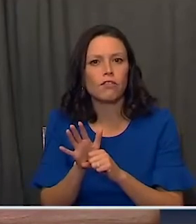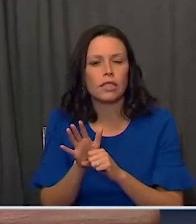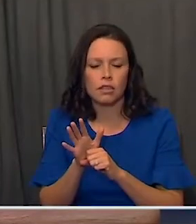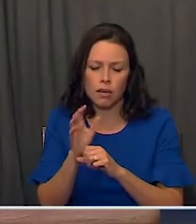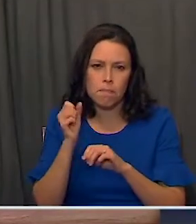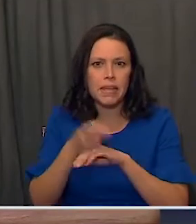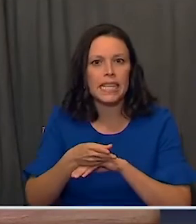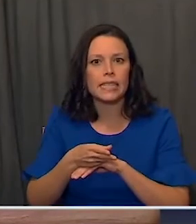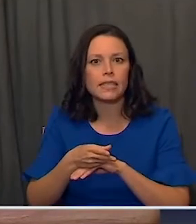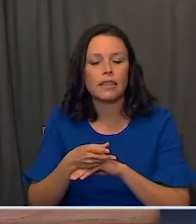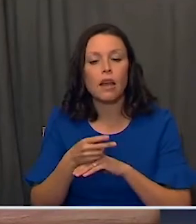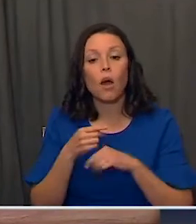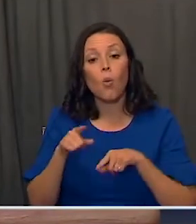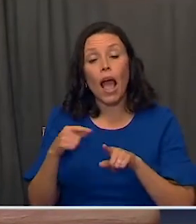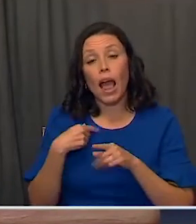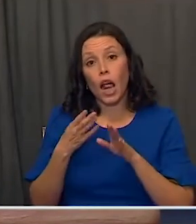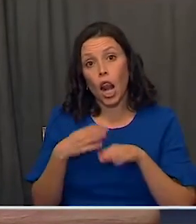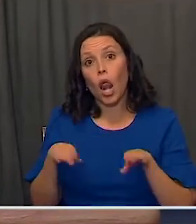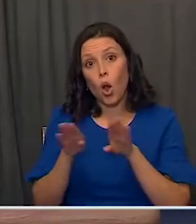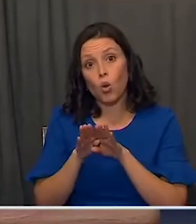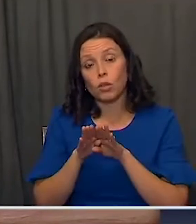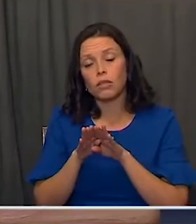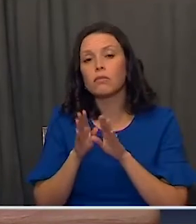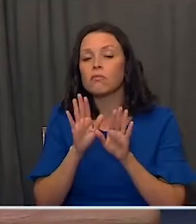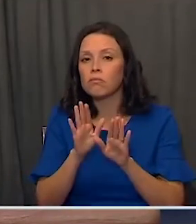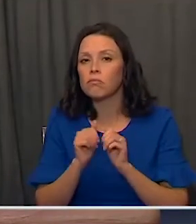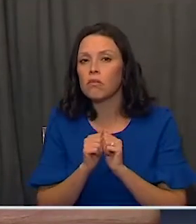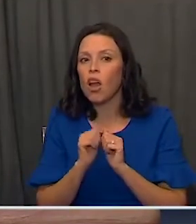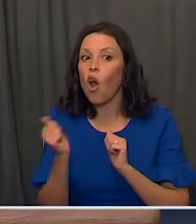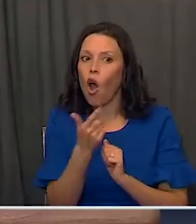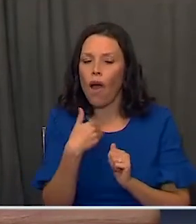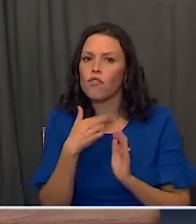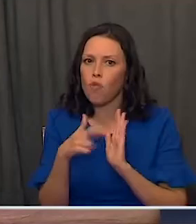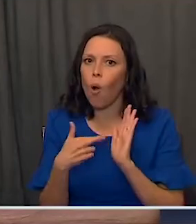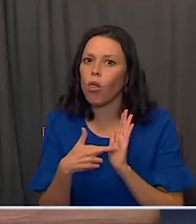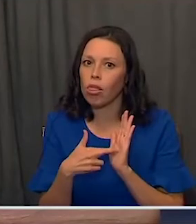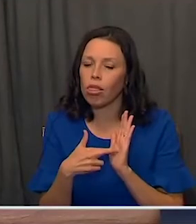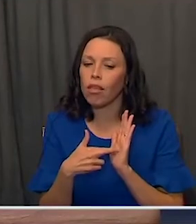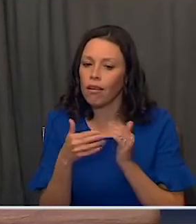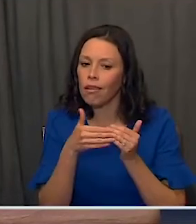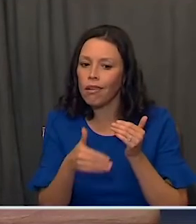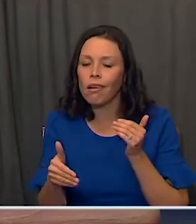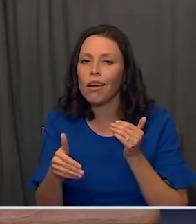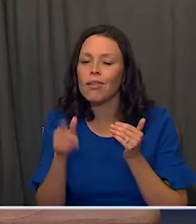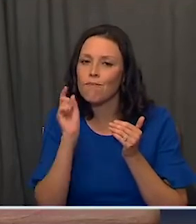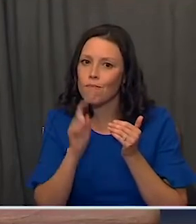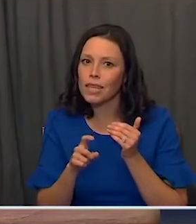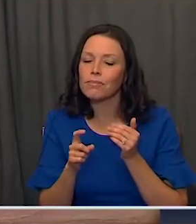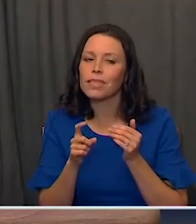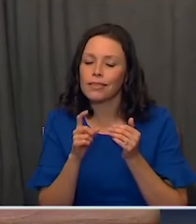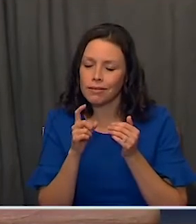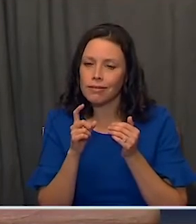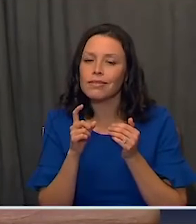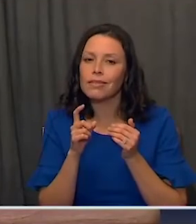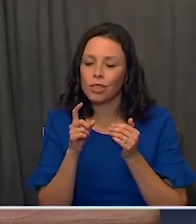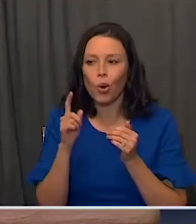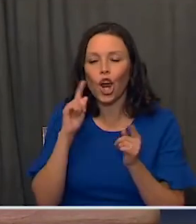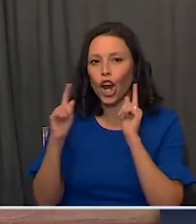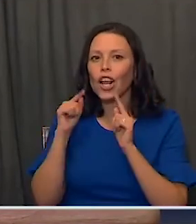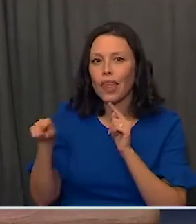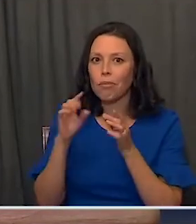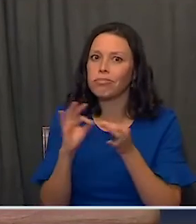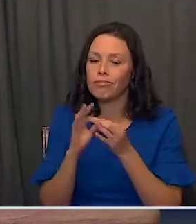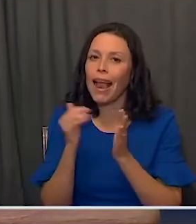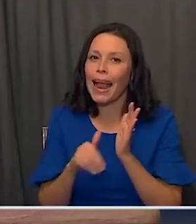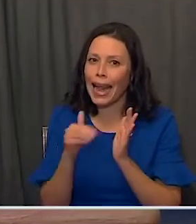But let me be clear as I close, we all have a role to play in the days ahead. And you heard this team say, as we